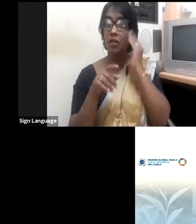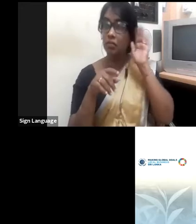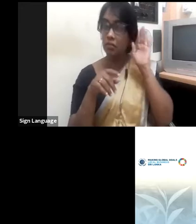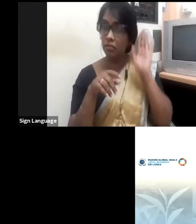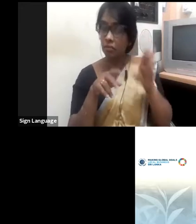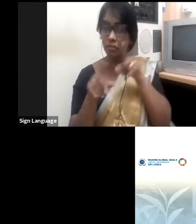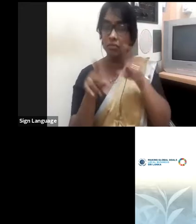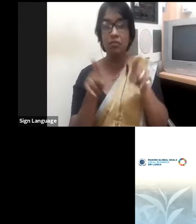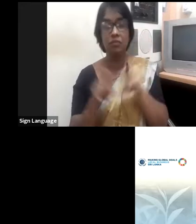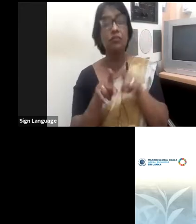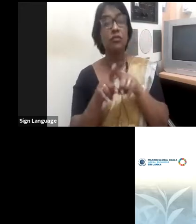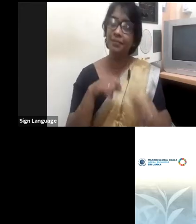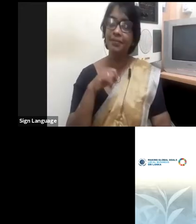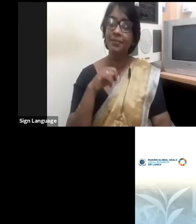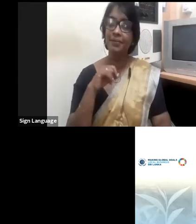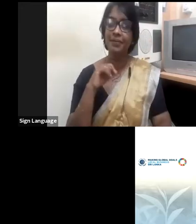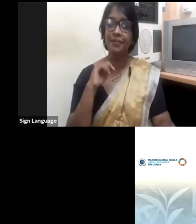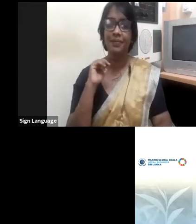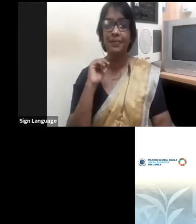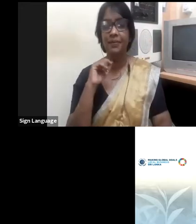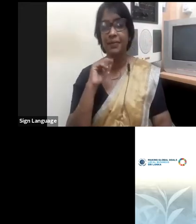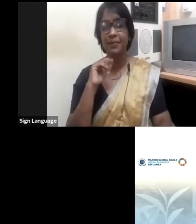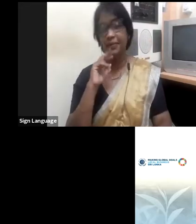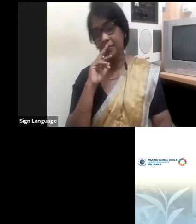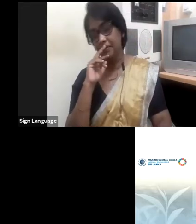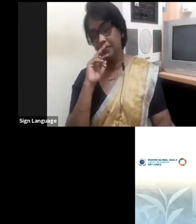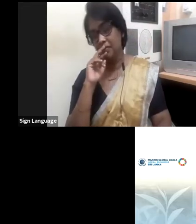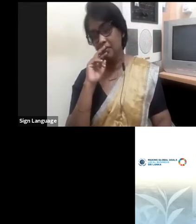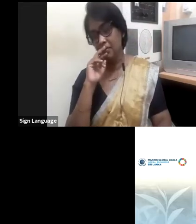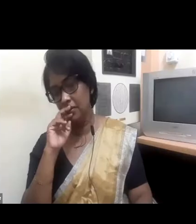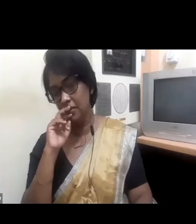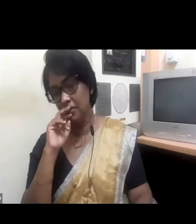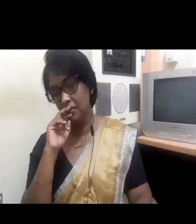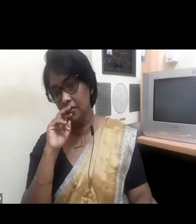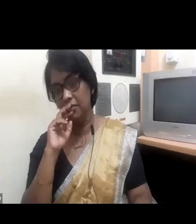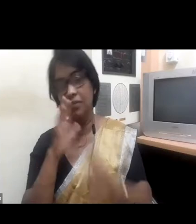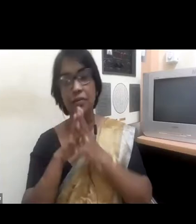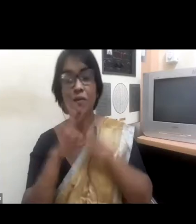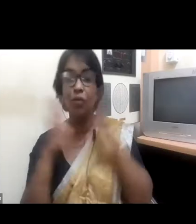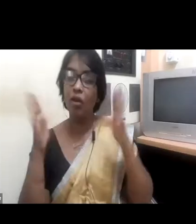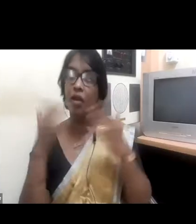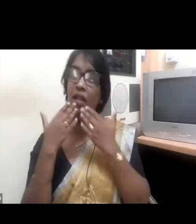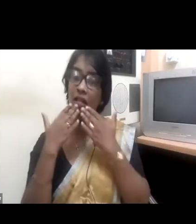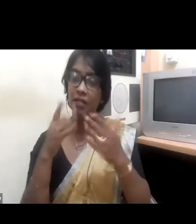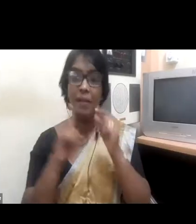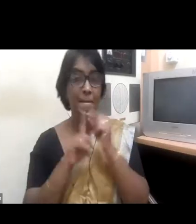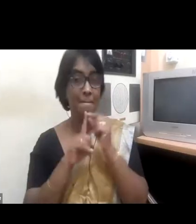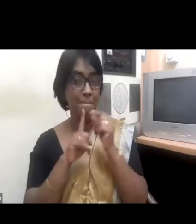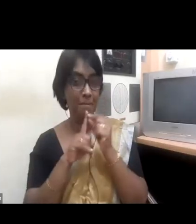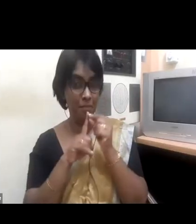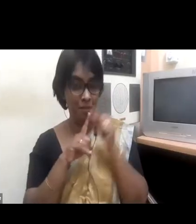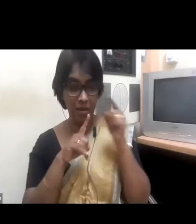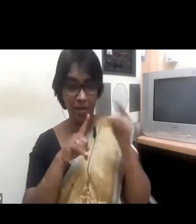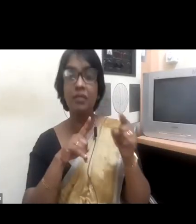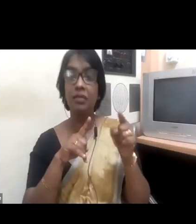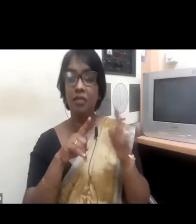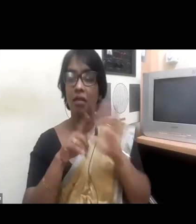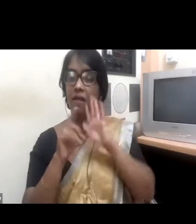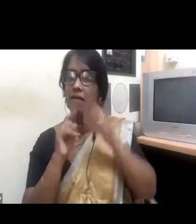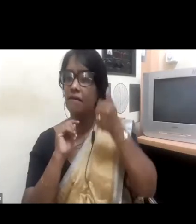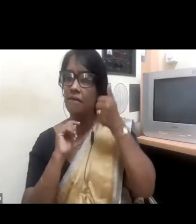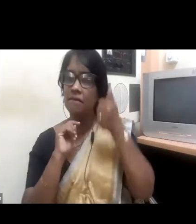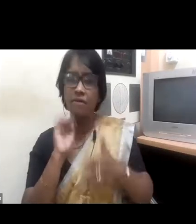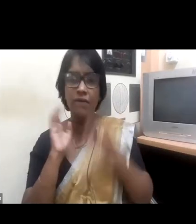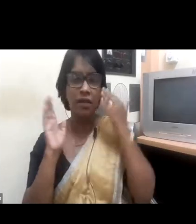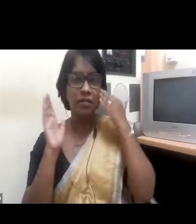extremely effective. Thank you very much, Pavitra. Some very interesting thoughts and perspectives of different